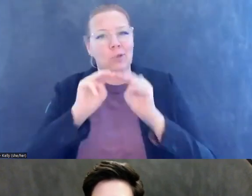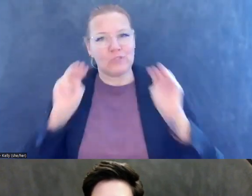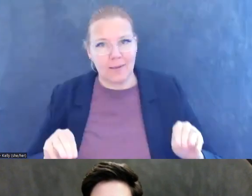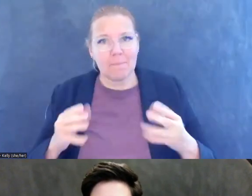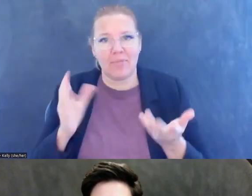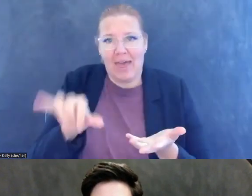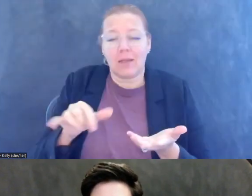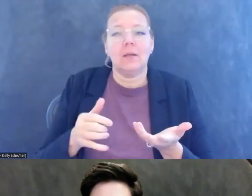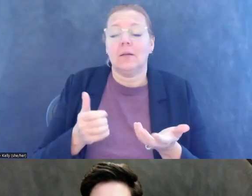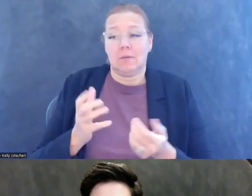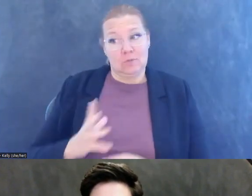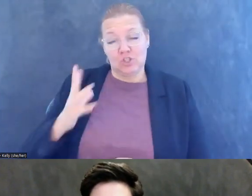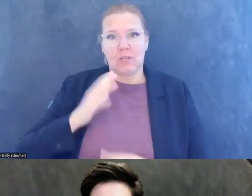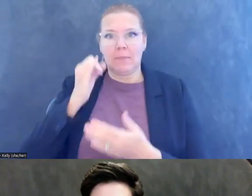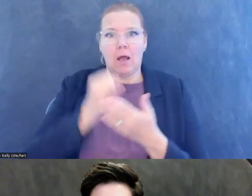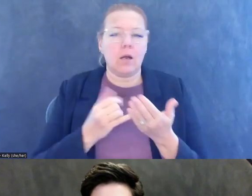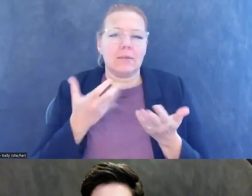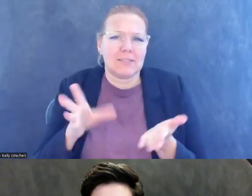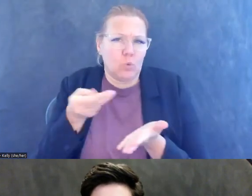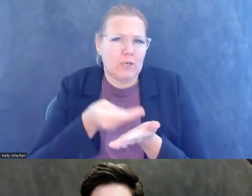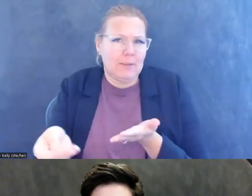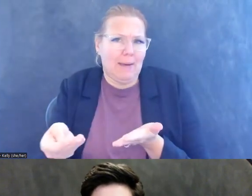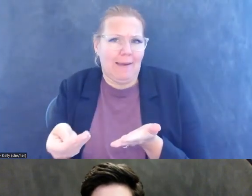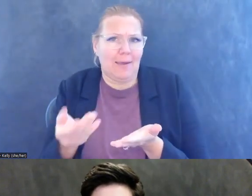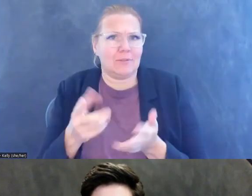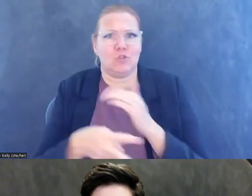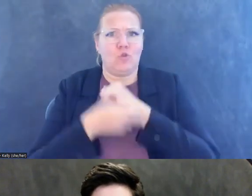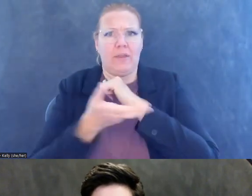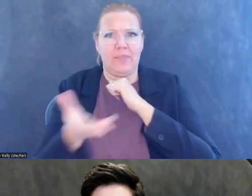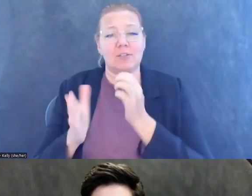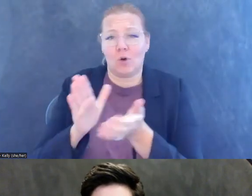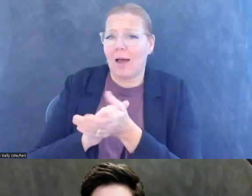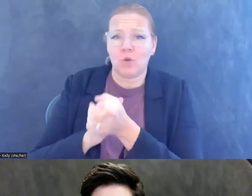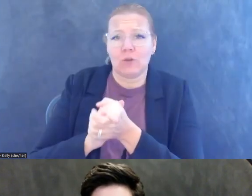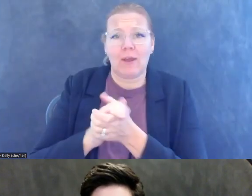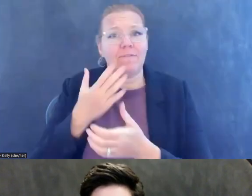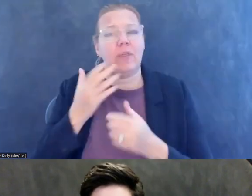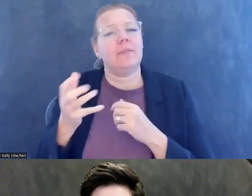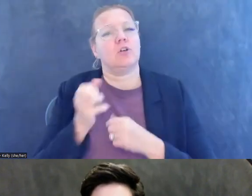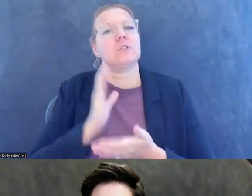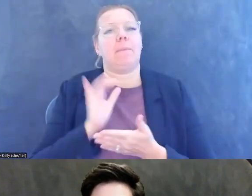The legitimate art market doesn't want to be buying this material, so hopefully is grateful that they're taking it off the market.